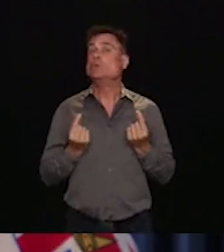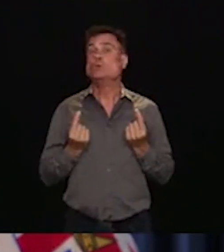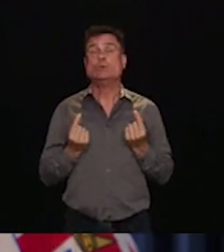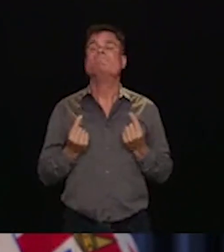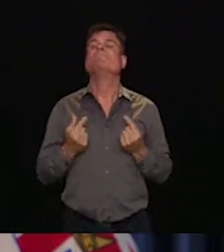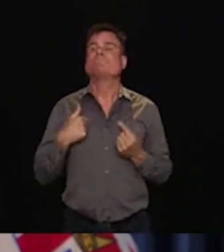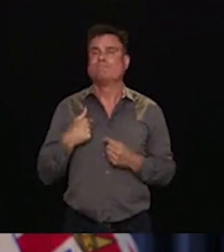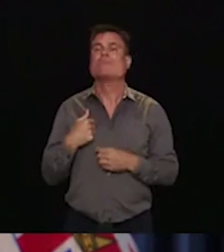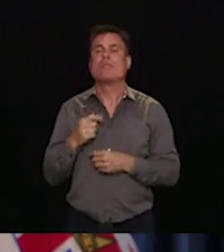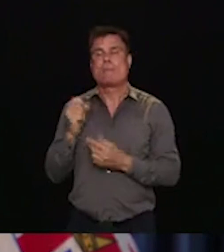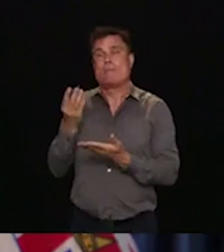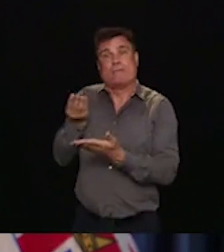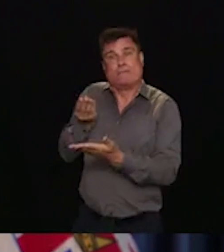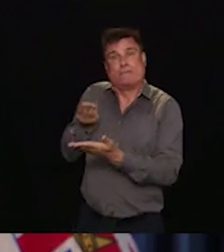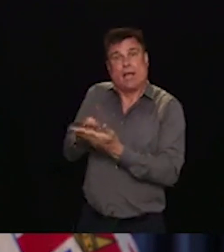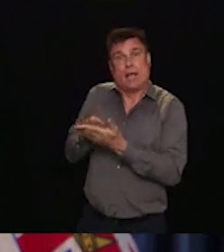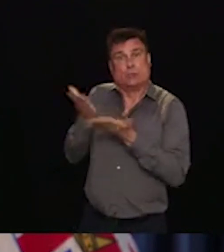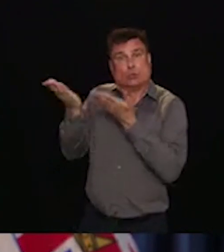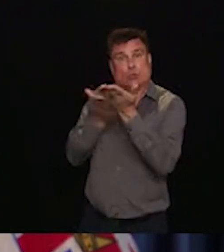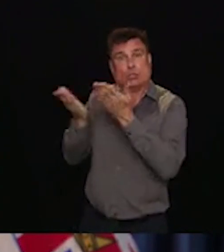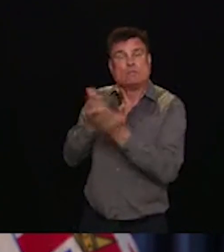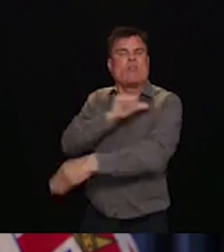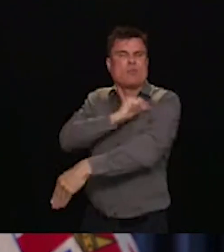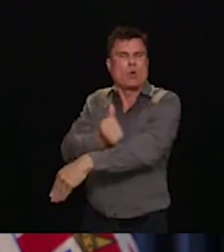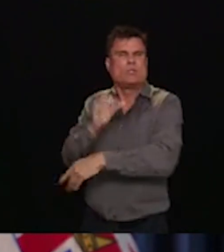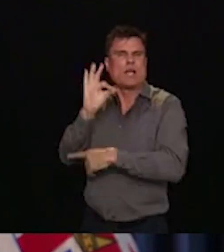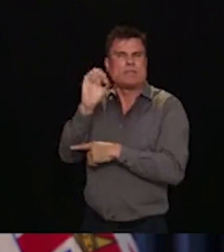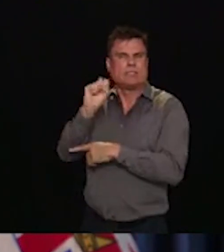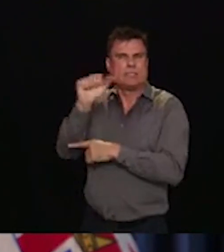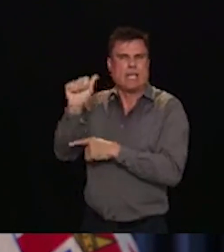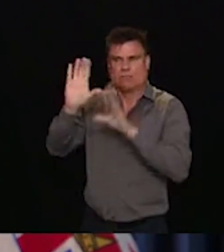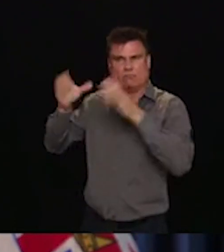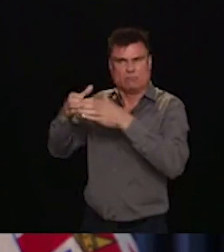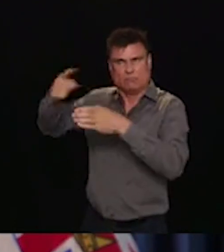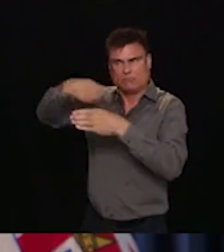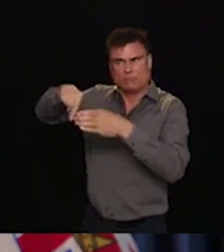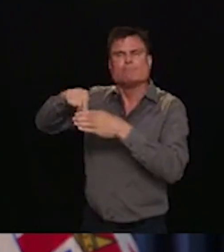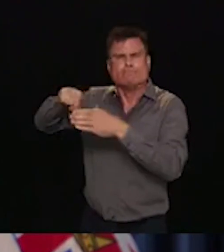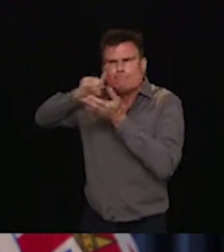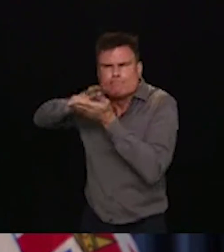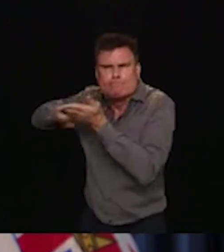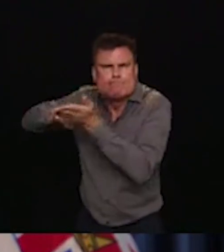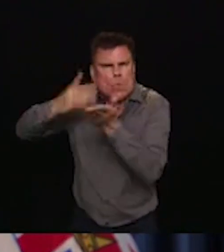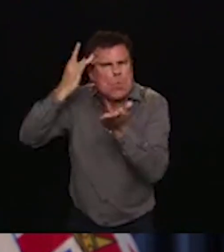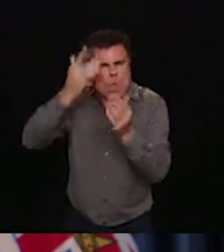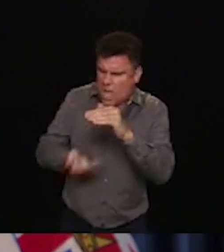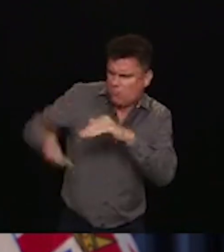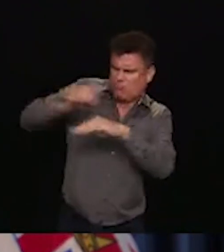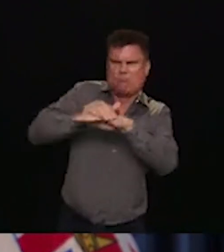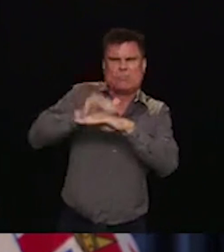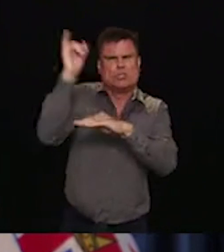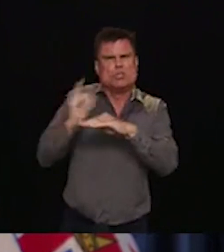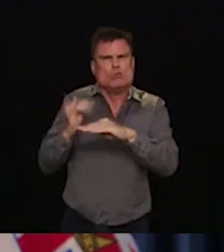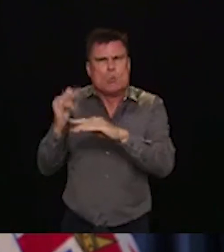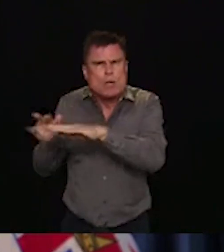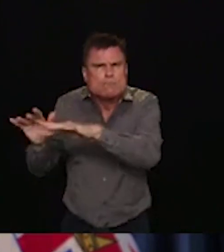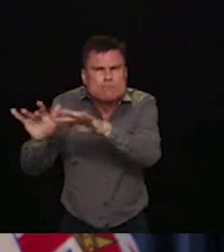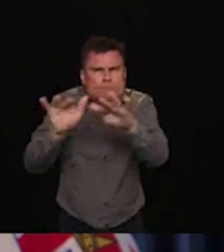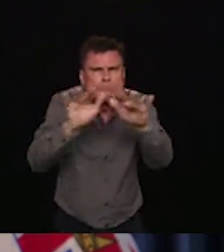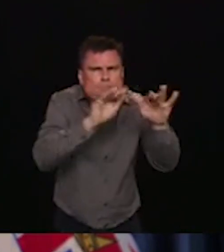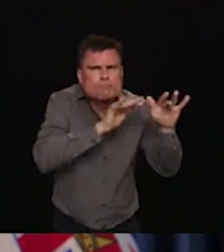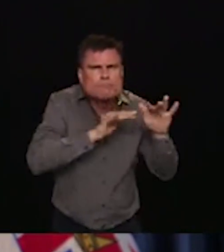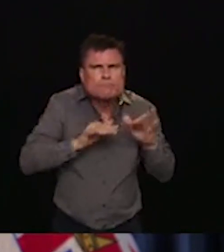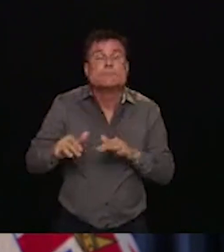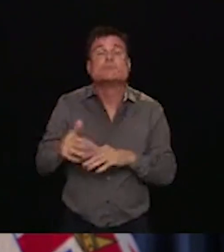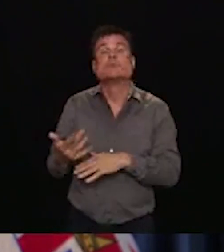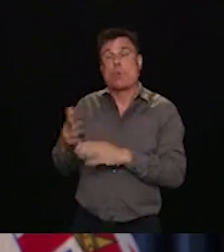Last week, the BCFSA provided their interim report to government. The report showed that premiums have